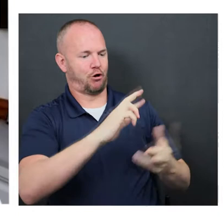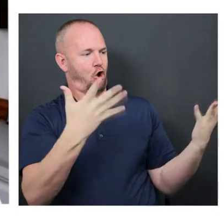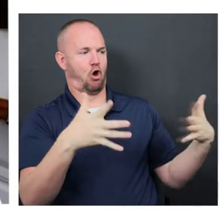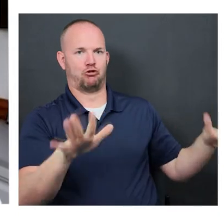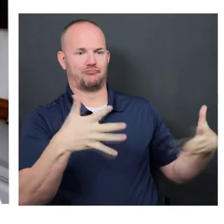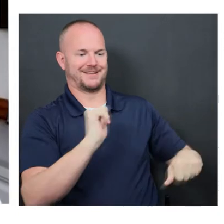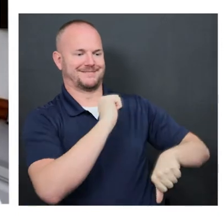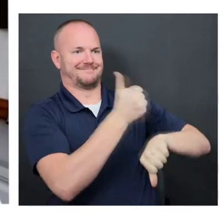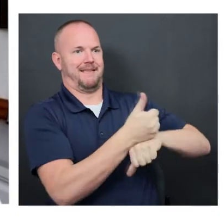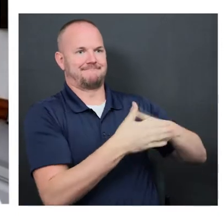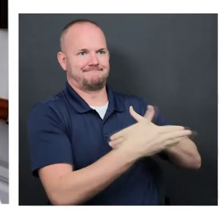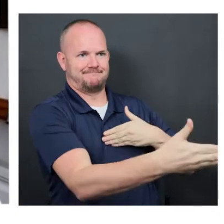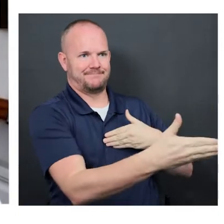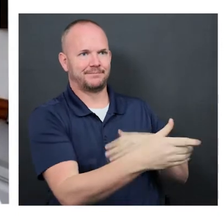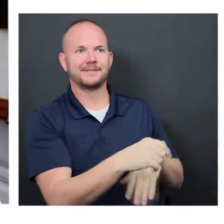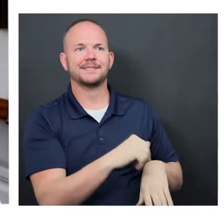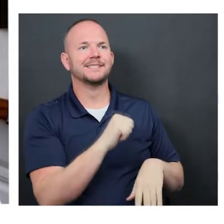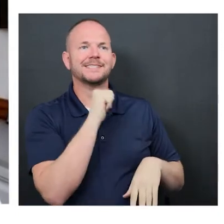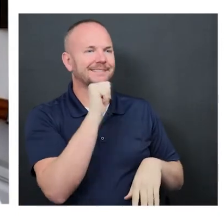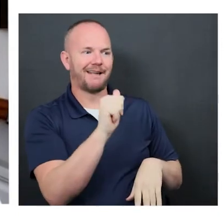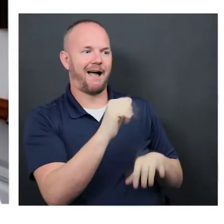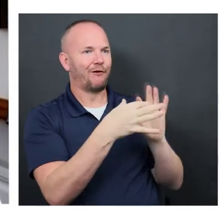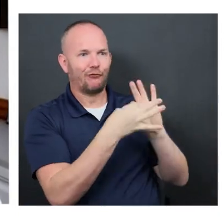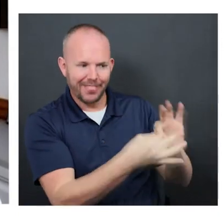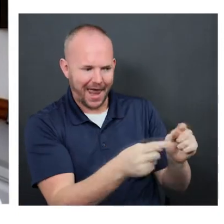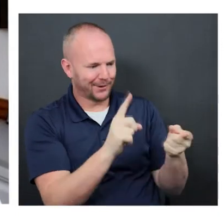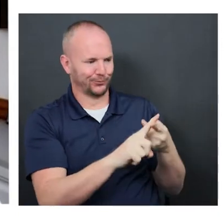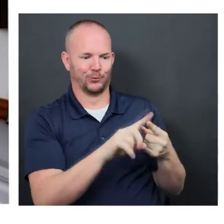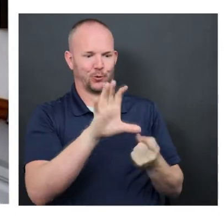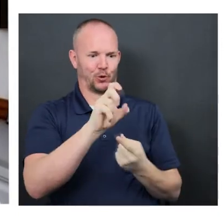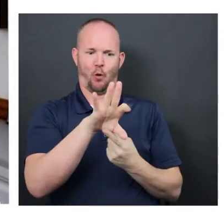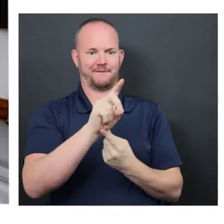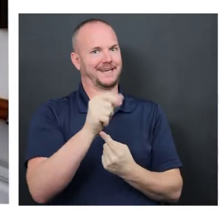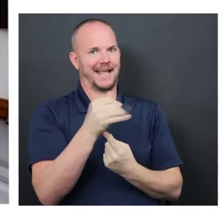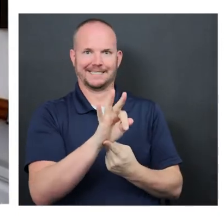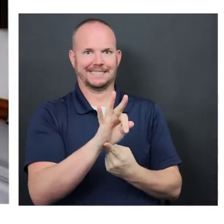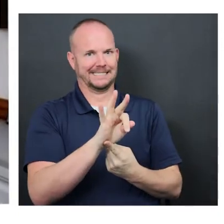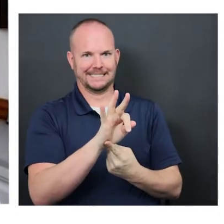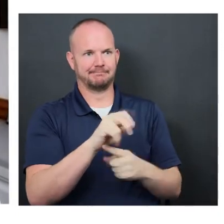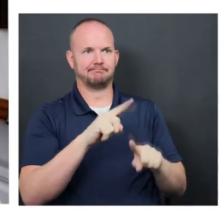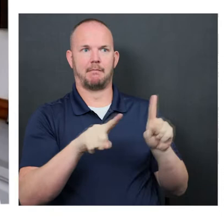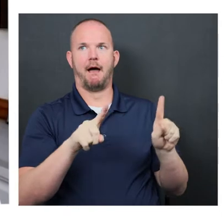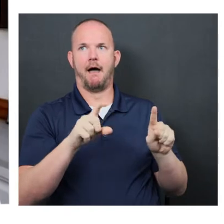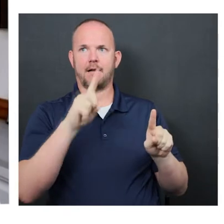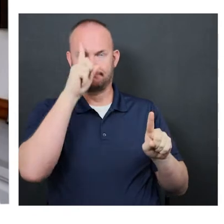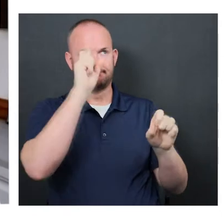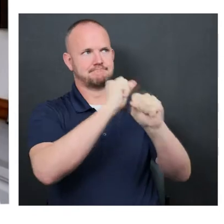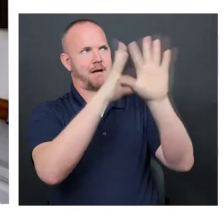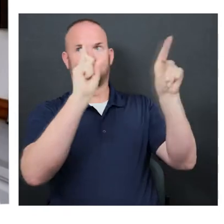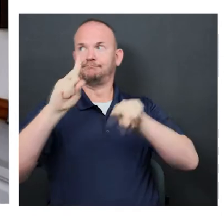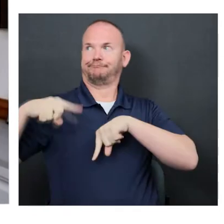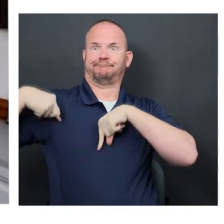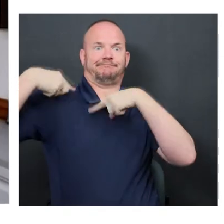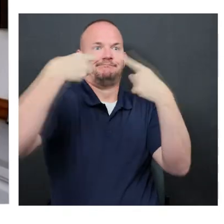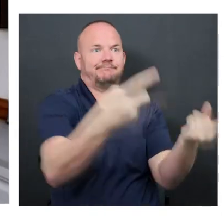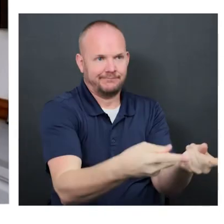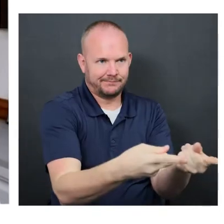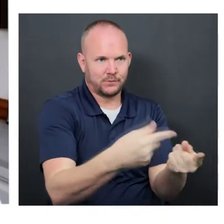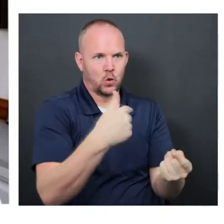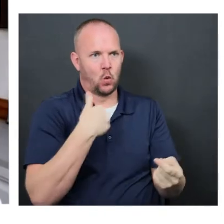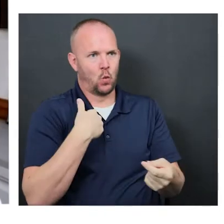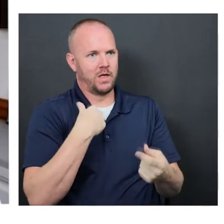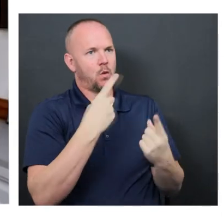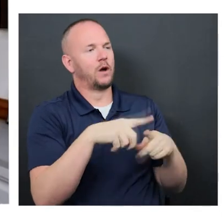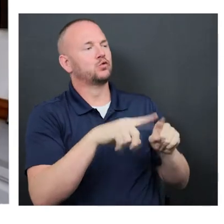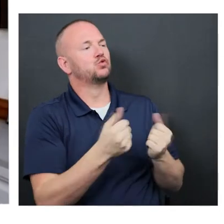in place. Of course it didn't speak to the pandemic, I mean think about it, who could have imagined this, right? But you know I